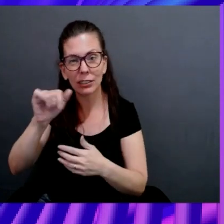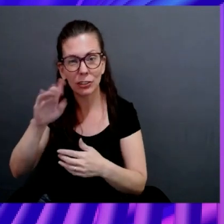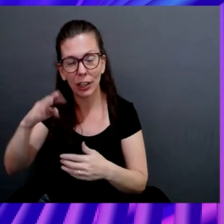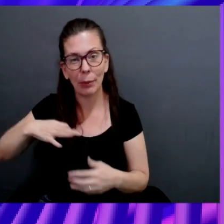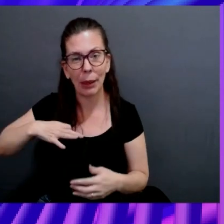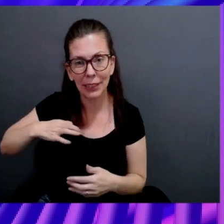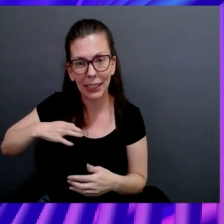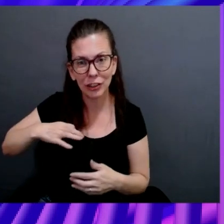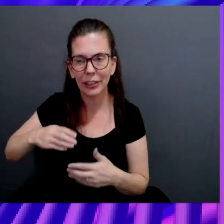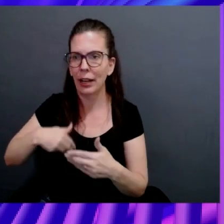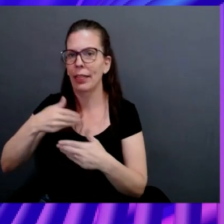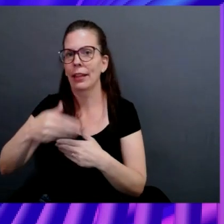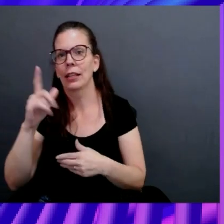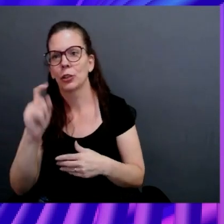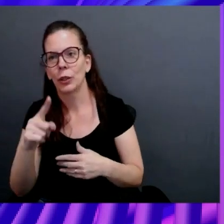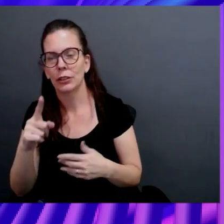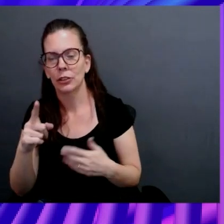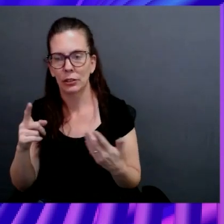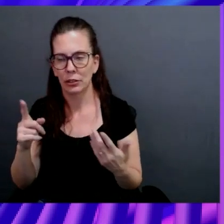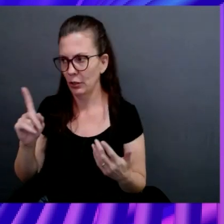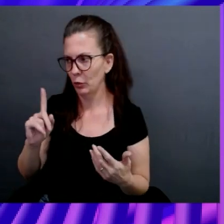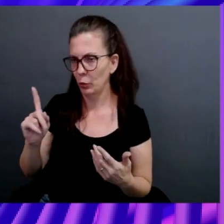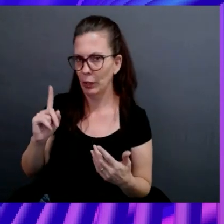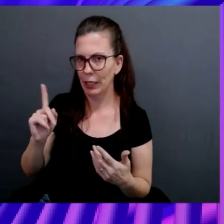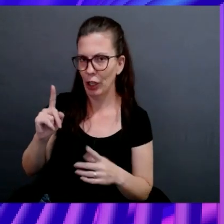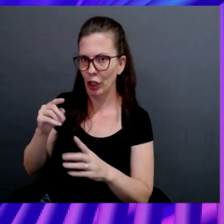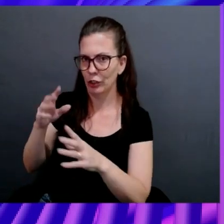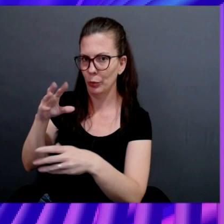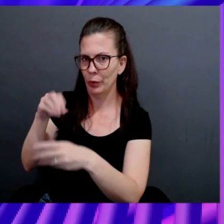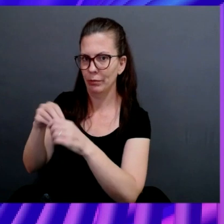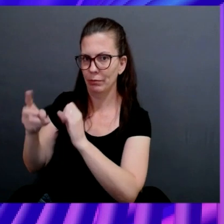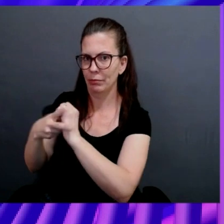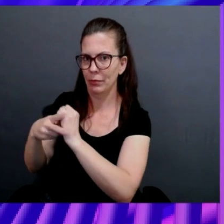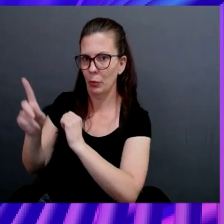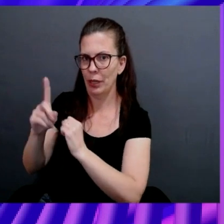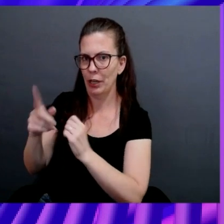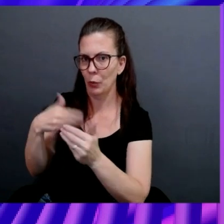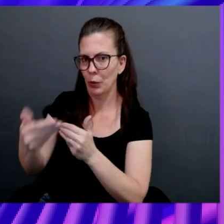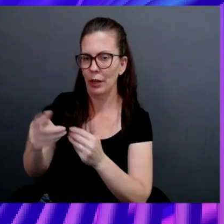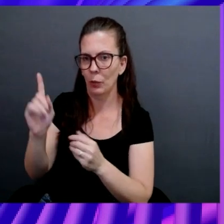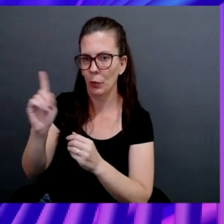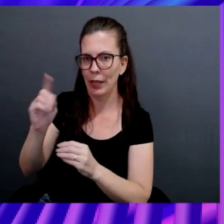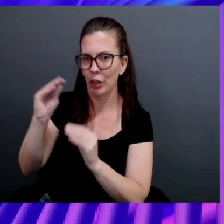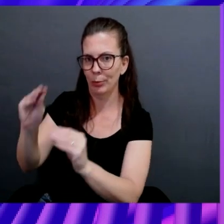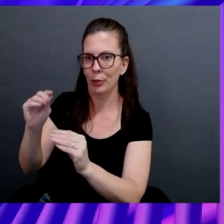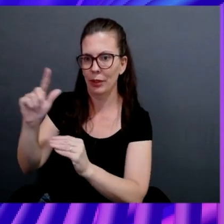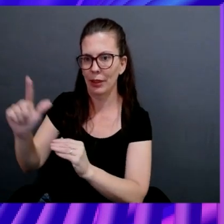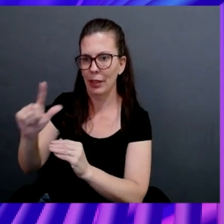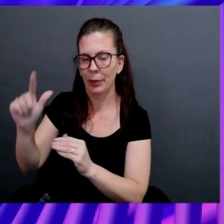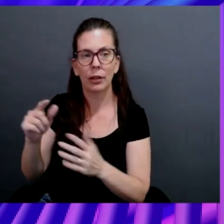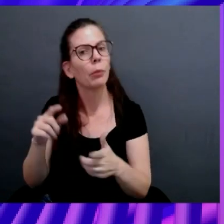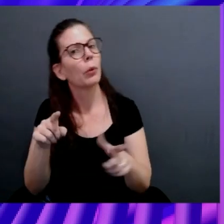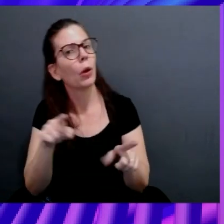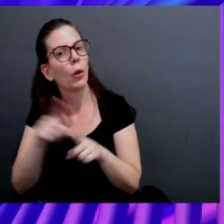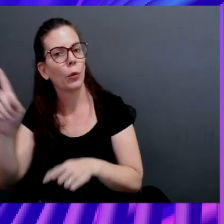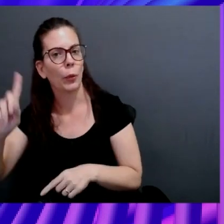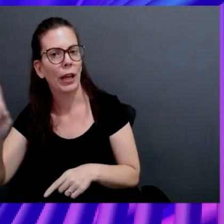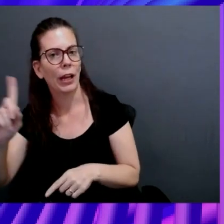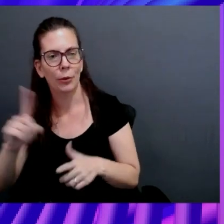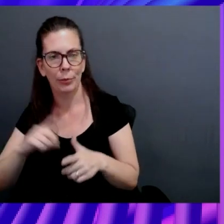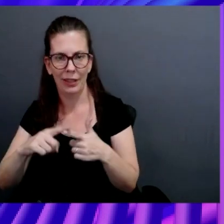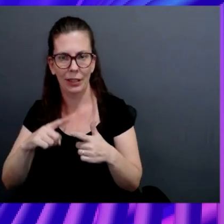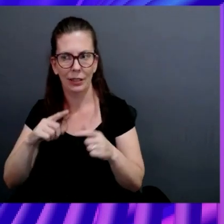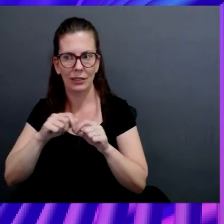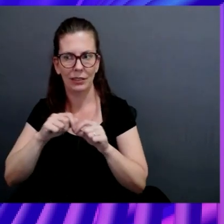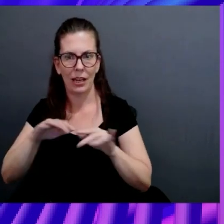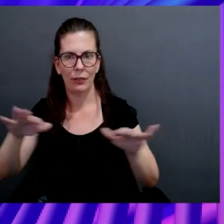next question was, like, where do we have this library? Yeah. What now? Where do we have it? And not only where do we have it, once we realize it's everywhere, every